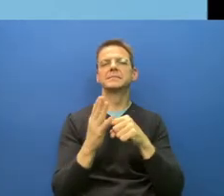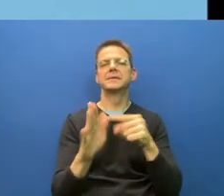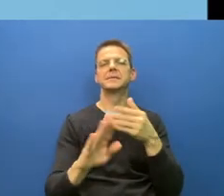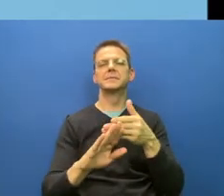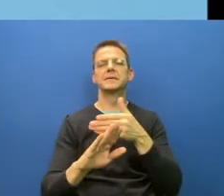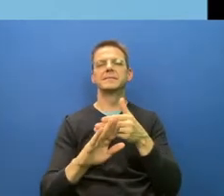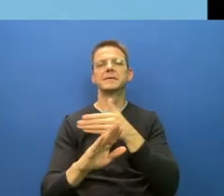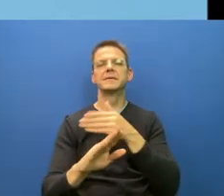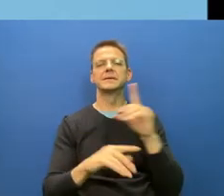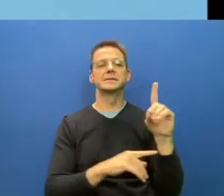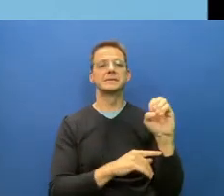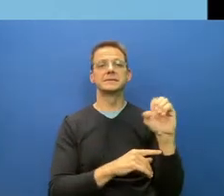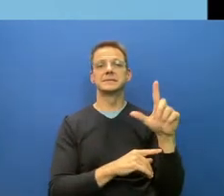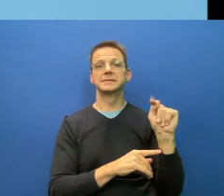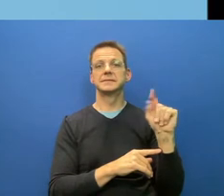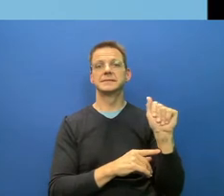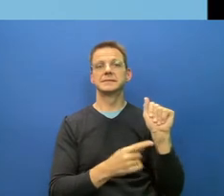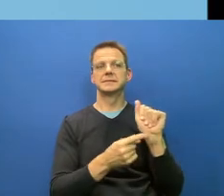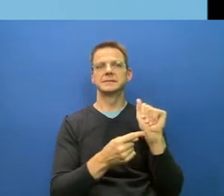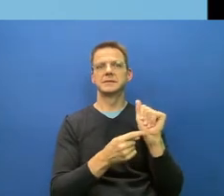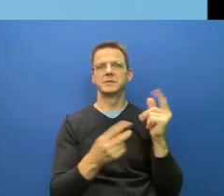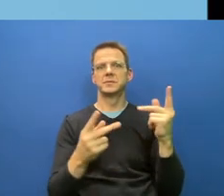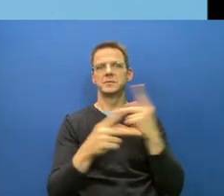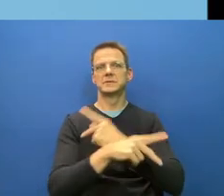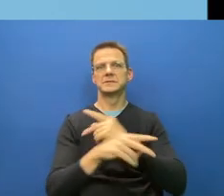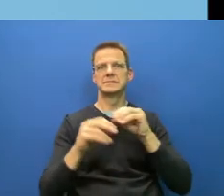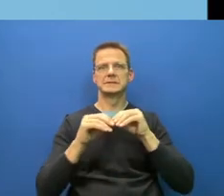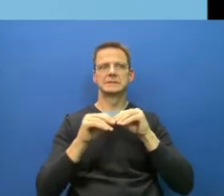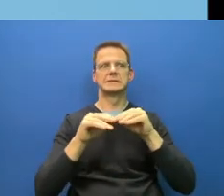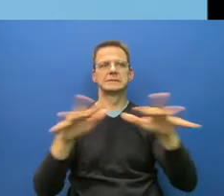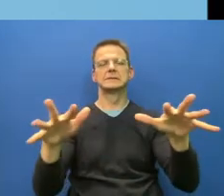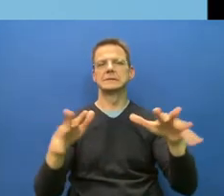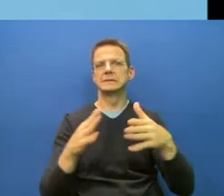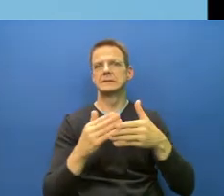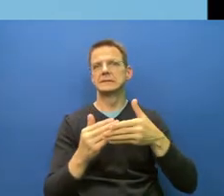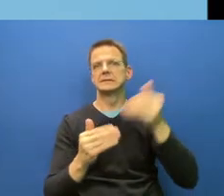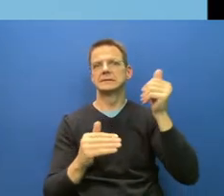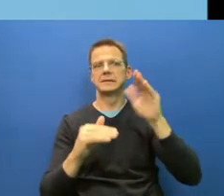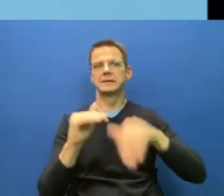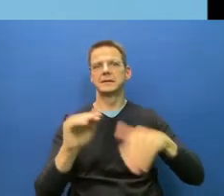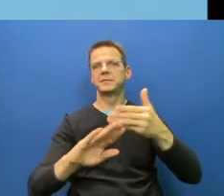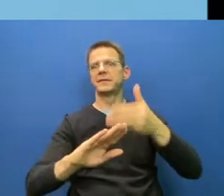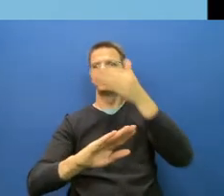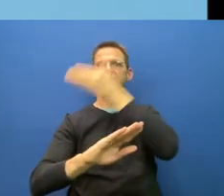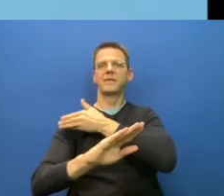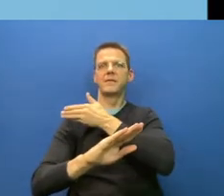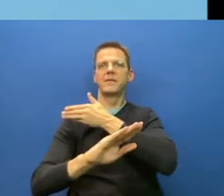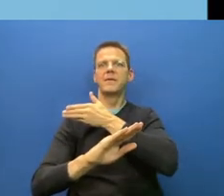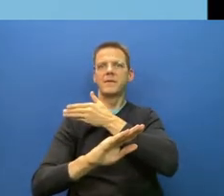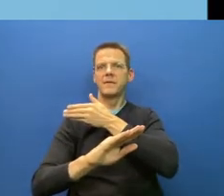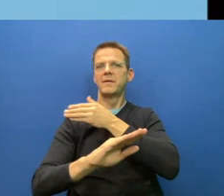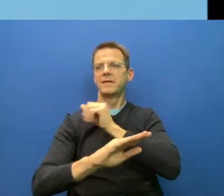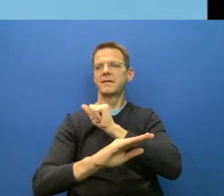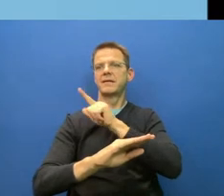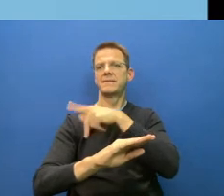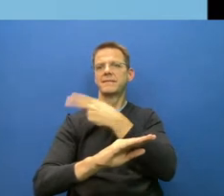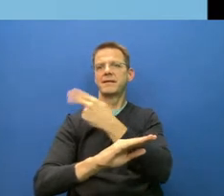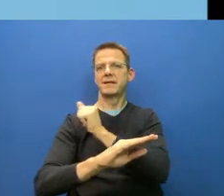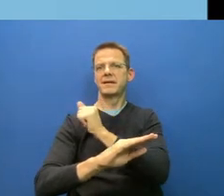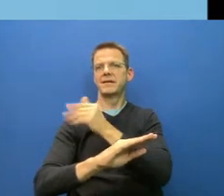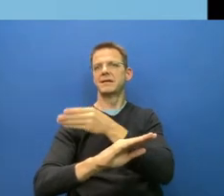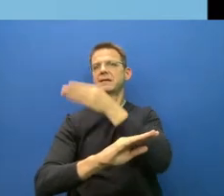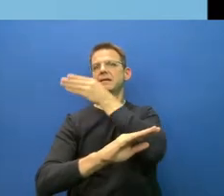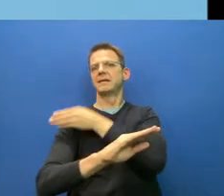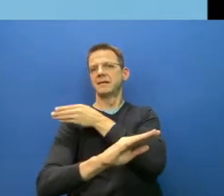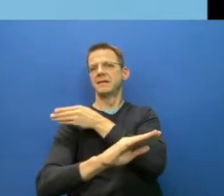variants before it. There is increasing population immunity. But, you know, if you listen to what Uyghurs Shaheen